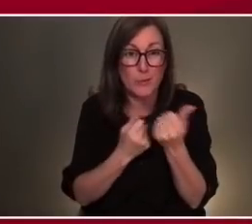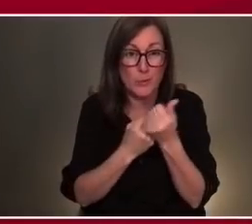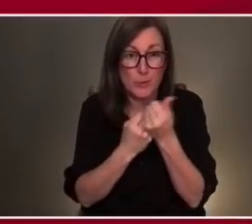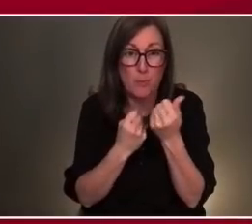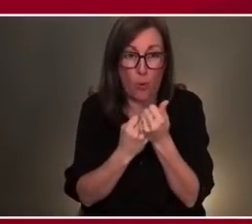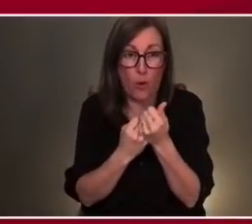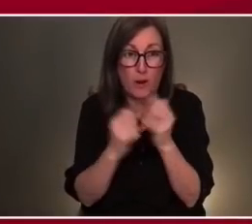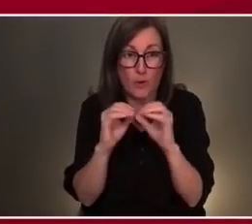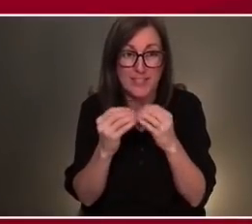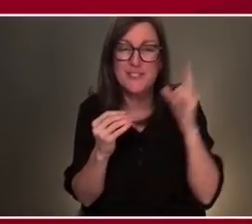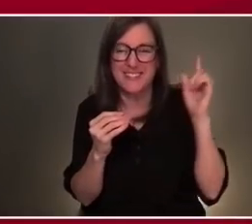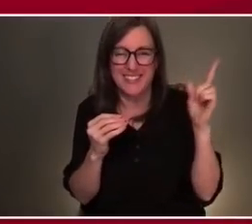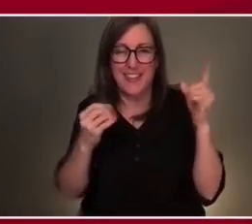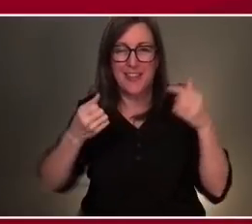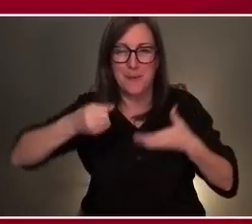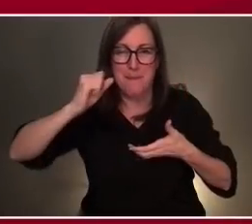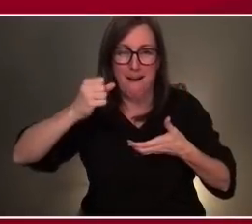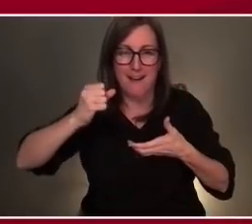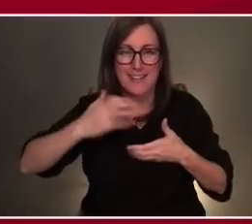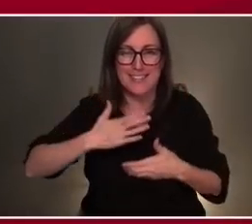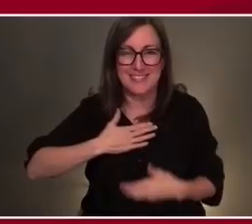great swag. I'm just saying.